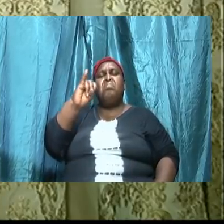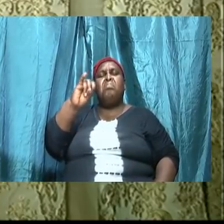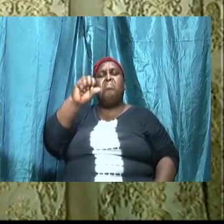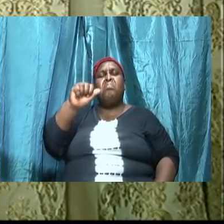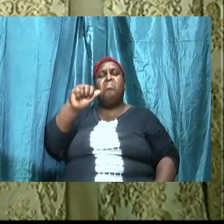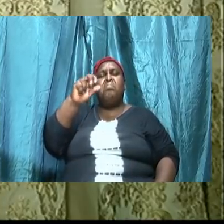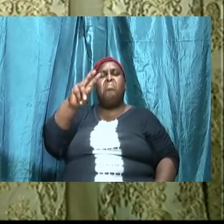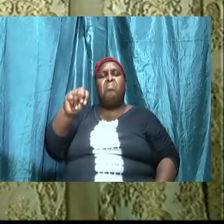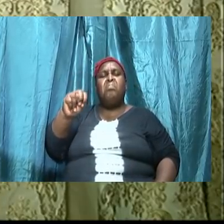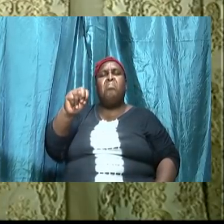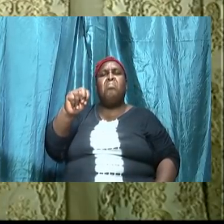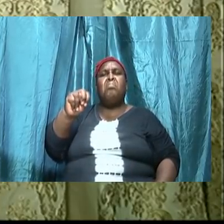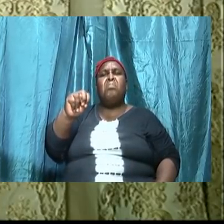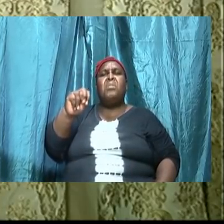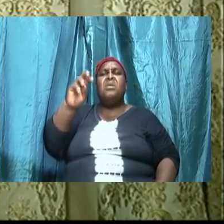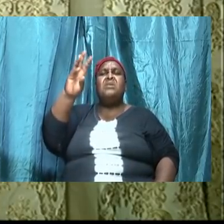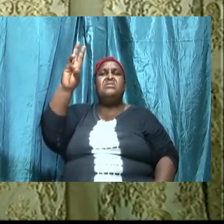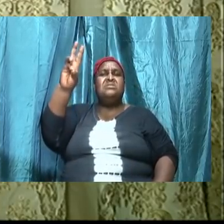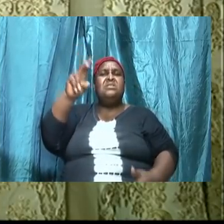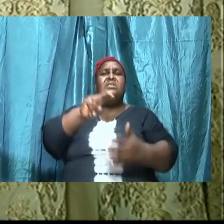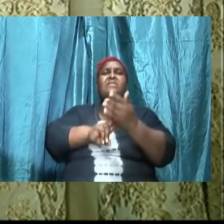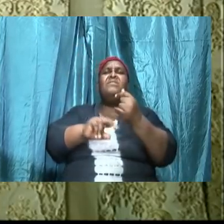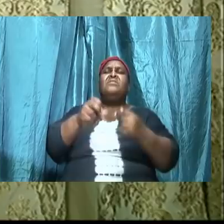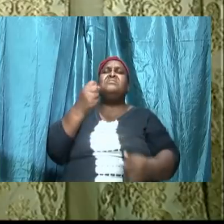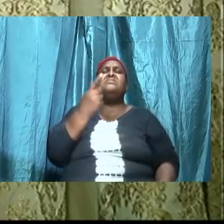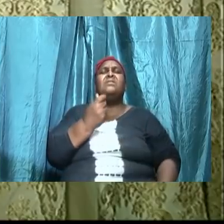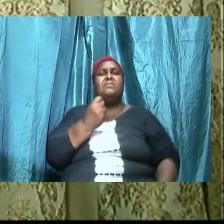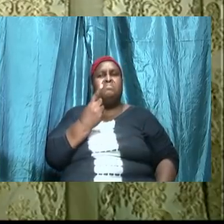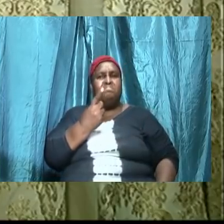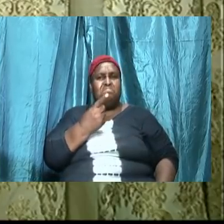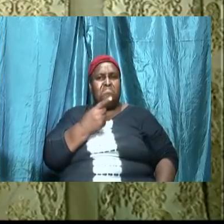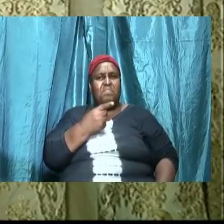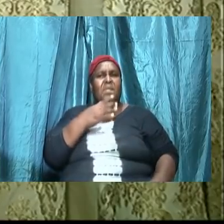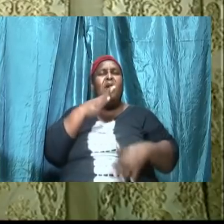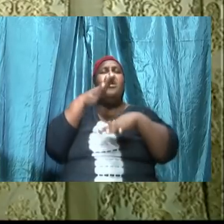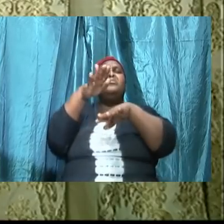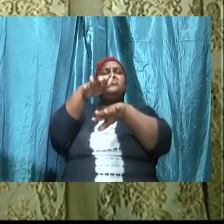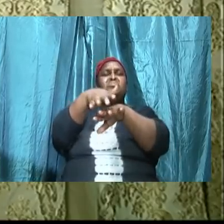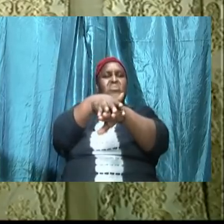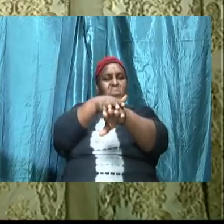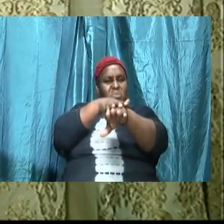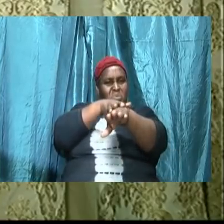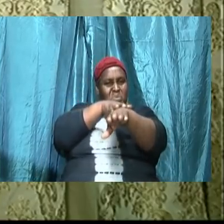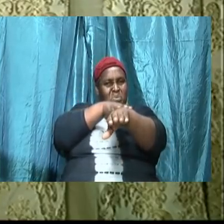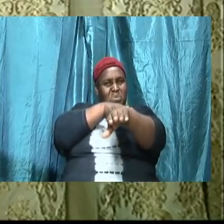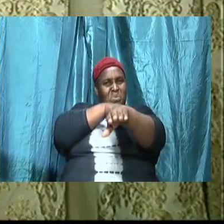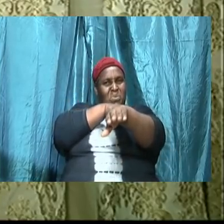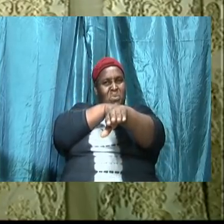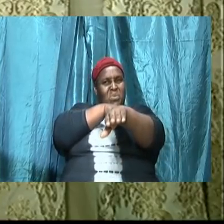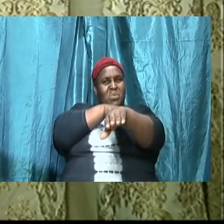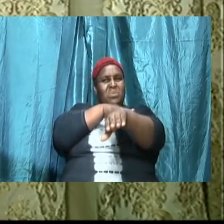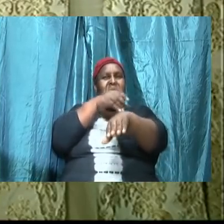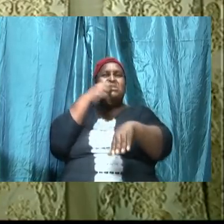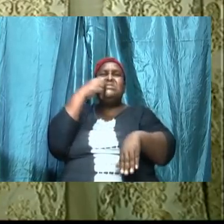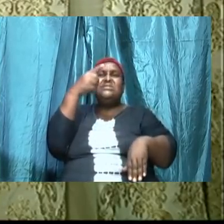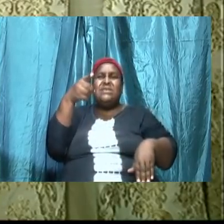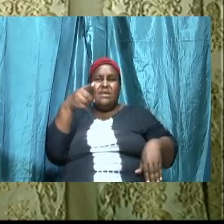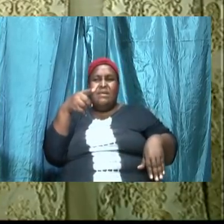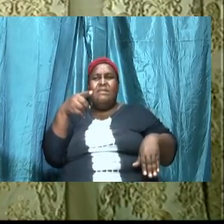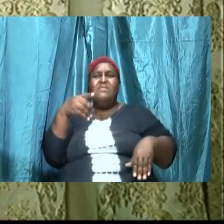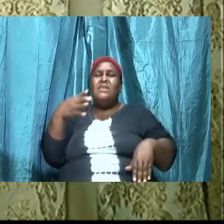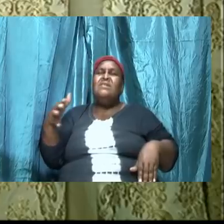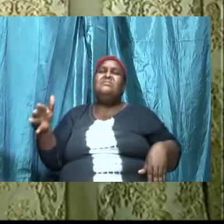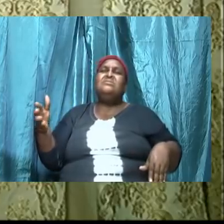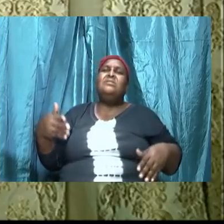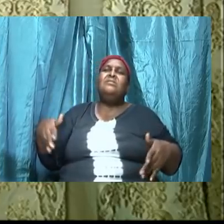and I'm going to just slowly go through a series of things here because I want to bring